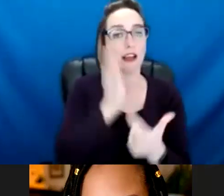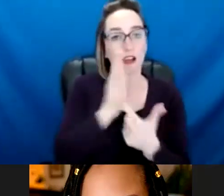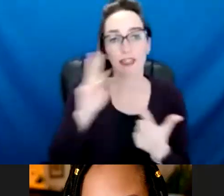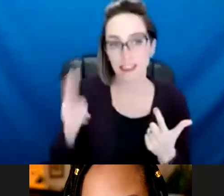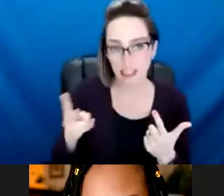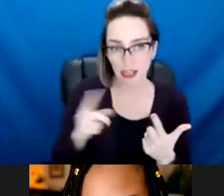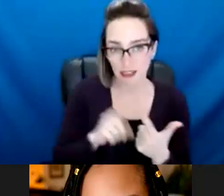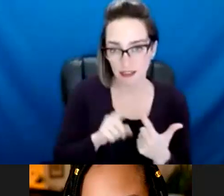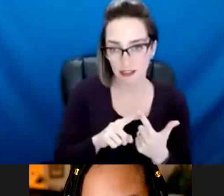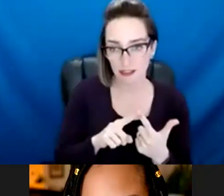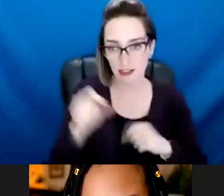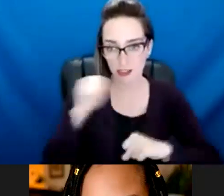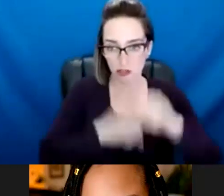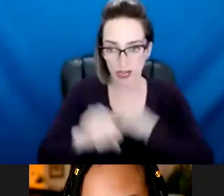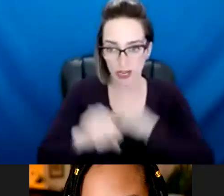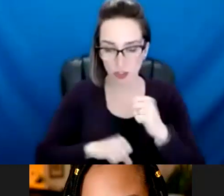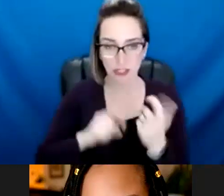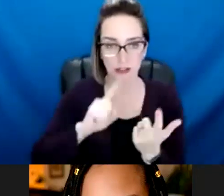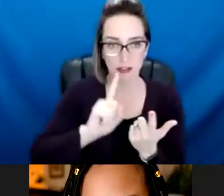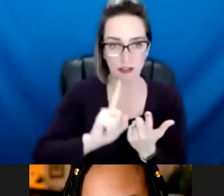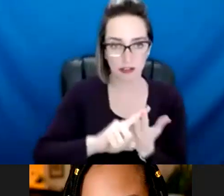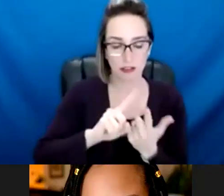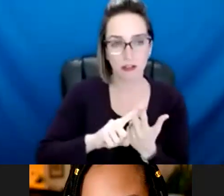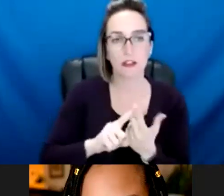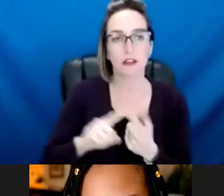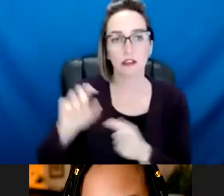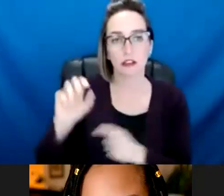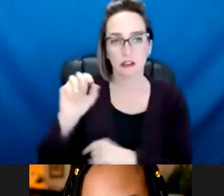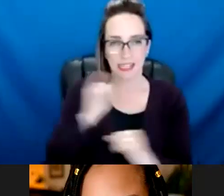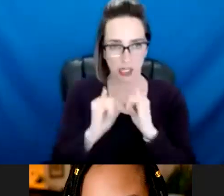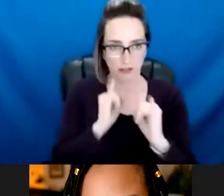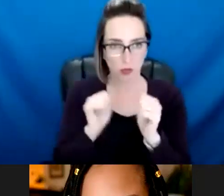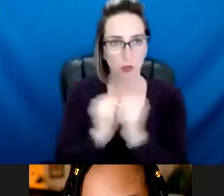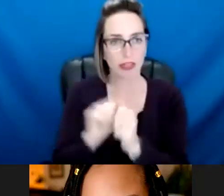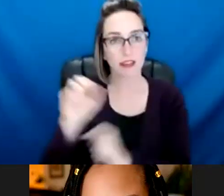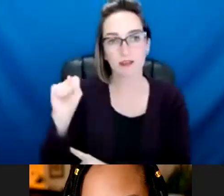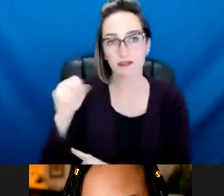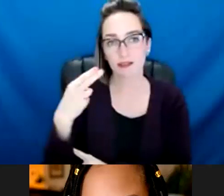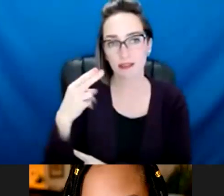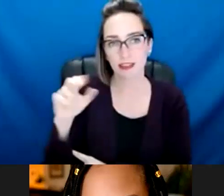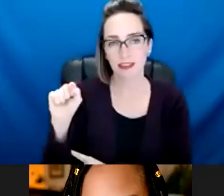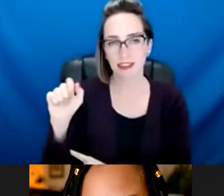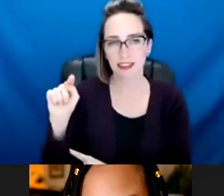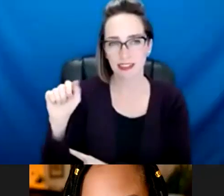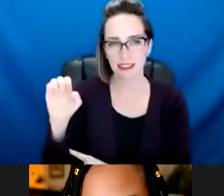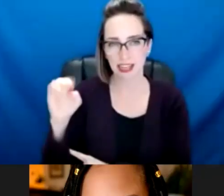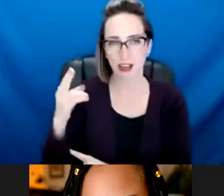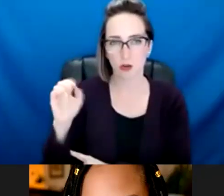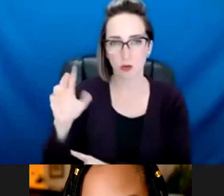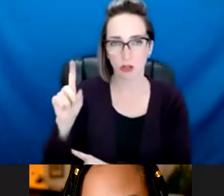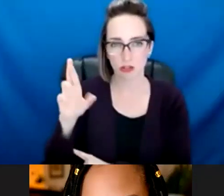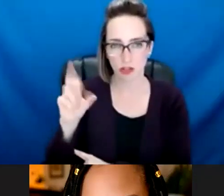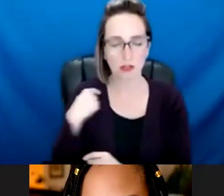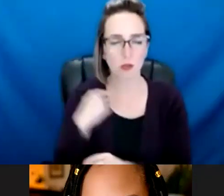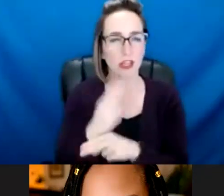has been key stakeholder interviews. And for that process, we used what's called a snowball process.